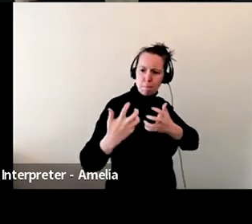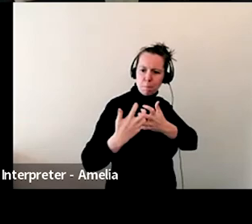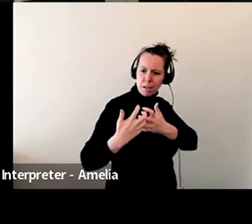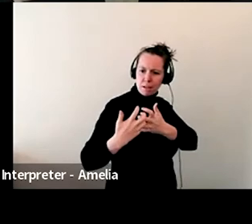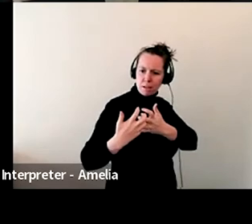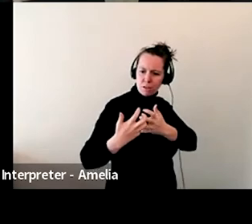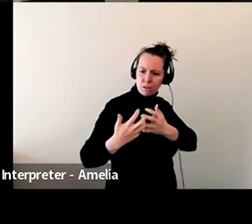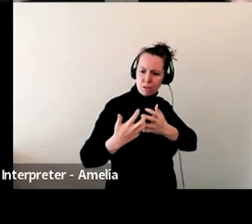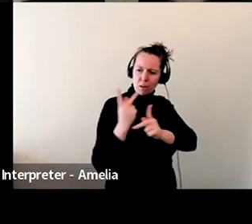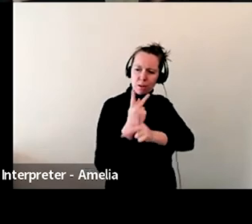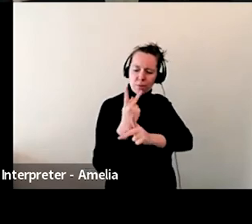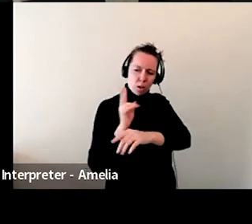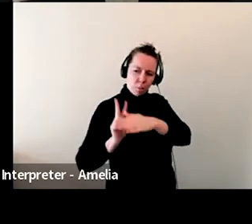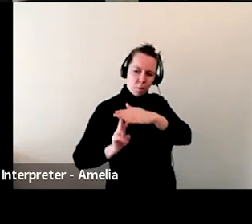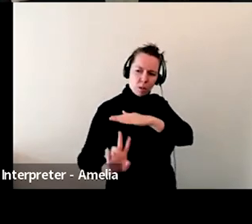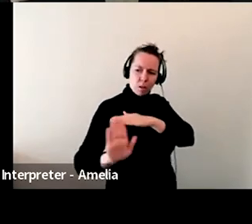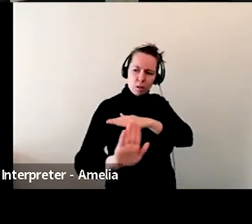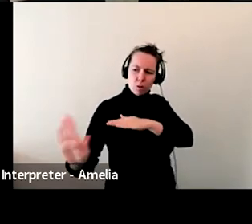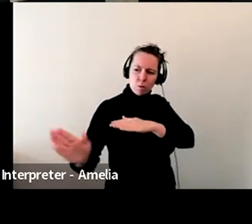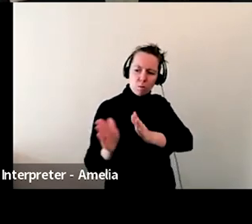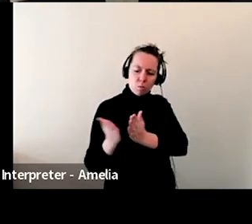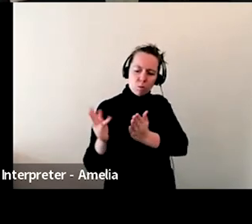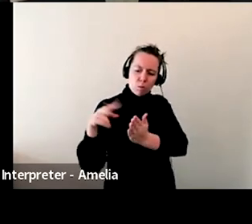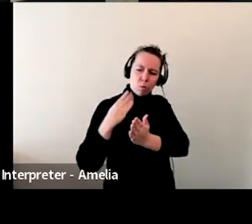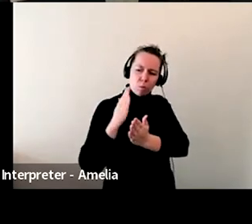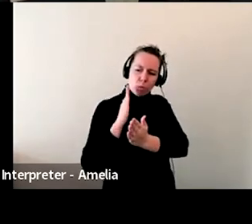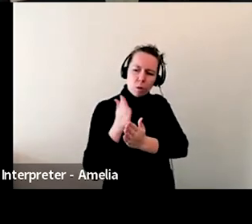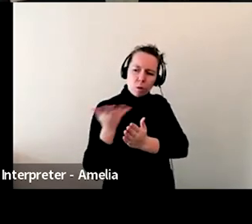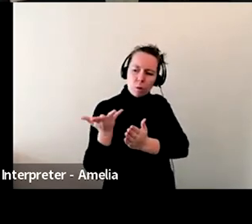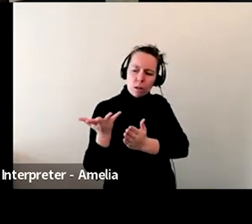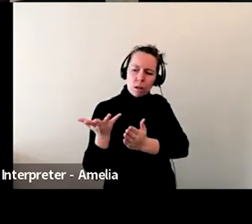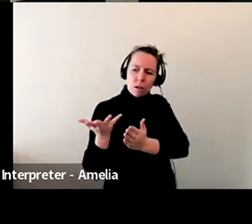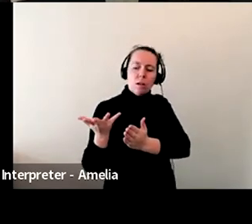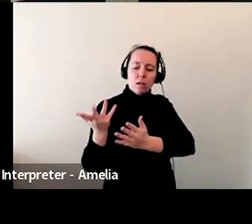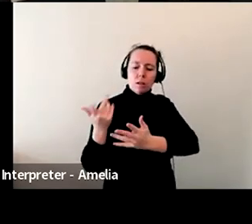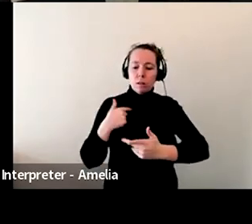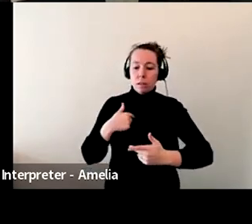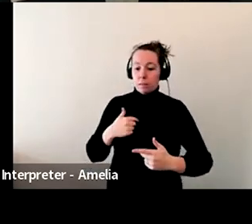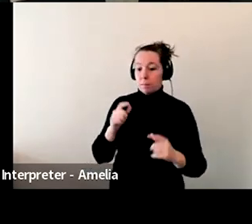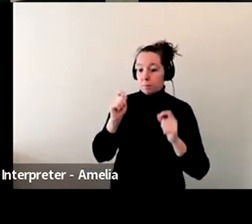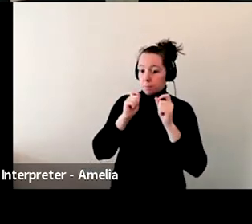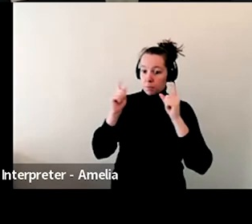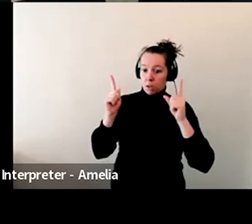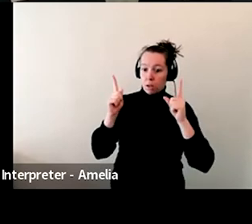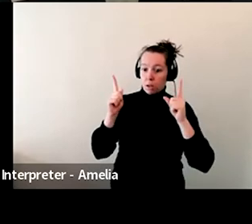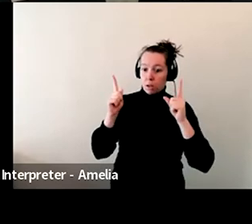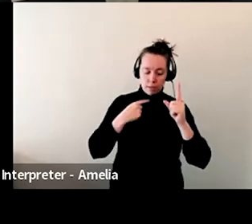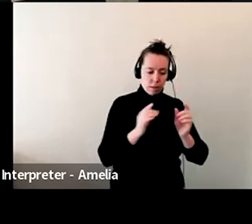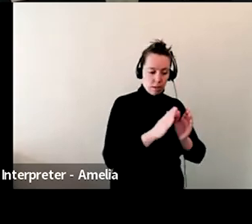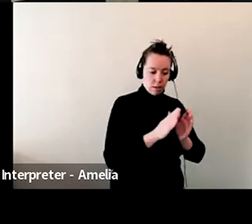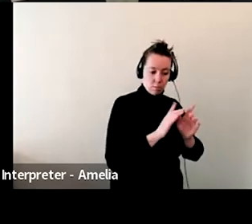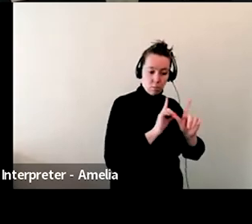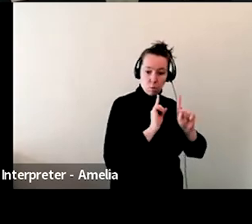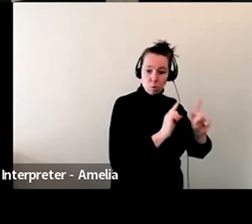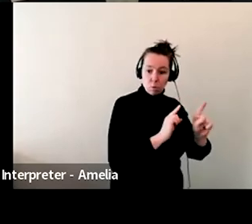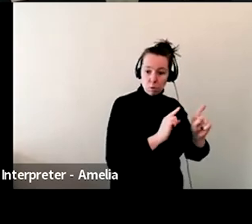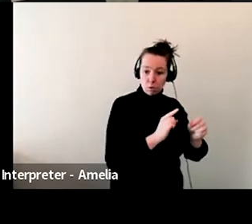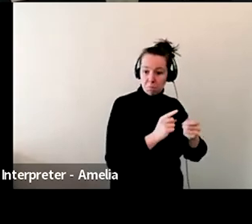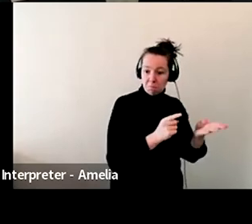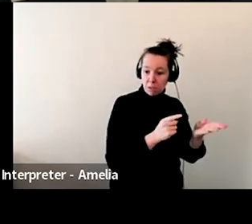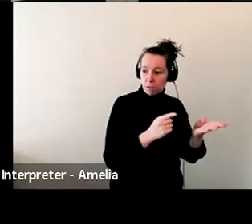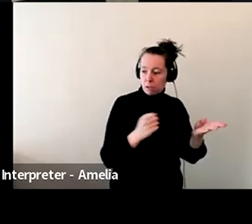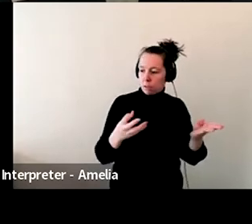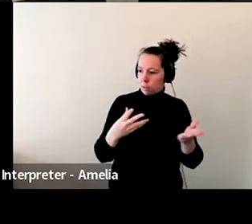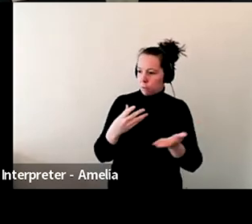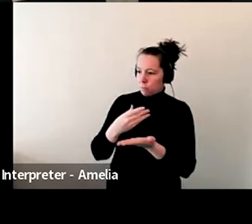then there, there's always, I'm always surprised by, by things that all of a sudden start to sell. And then I'm like, well, I never thought anybody around here would want to read